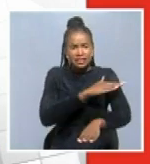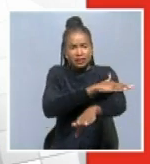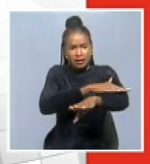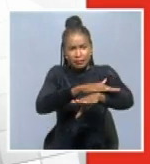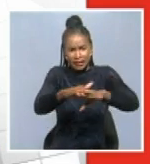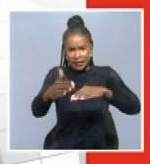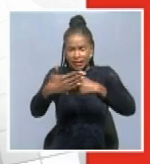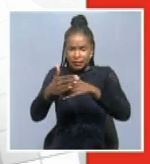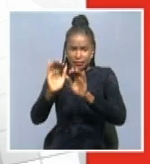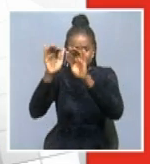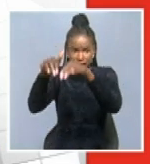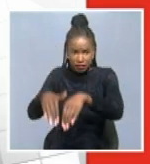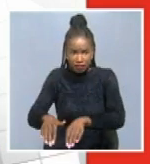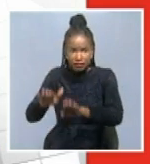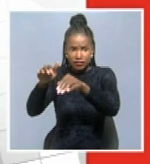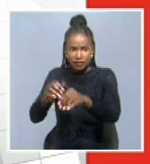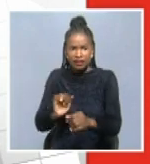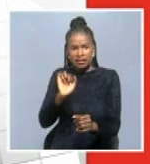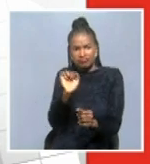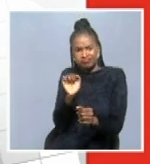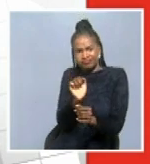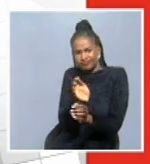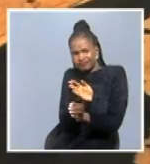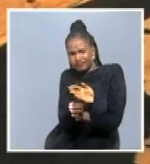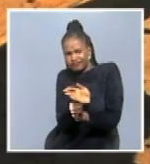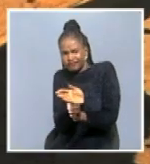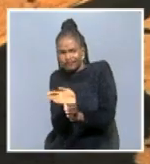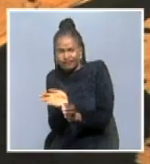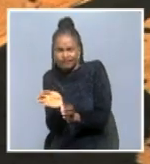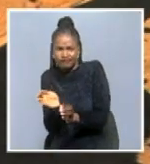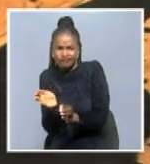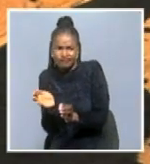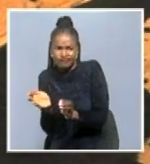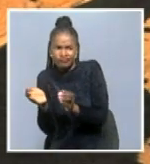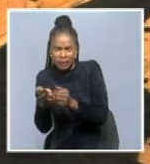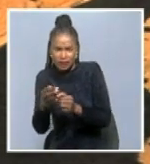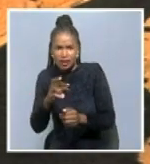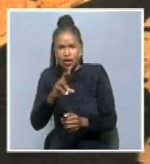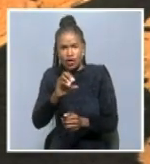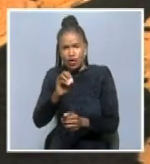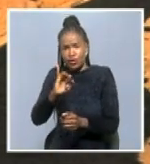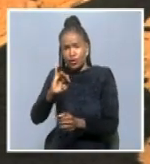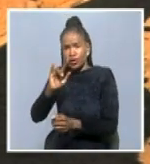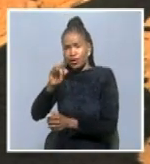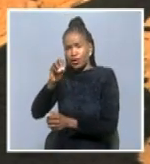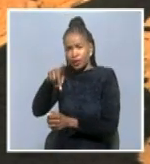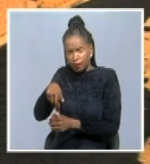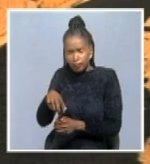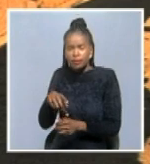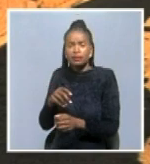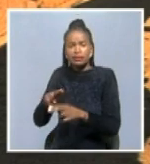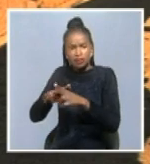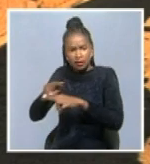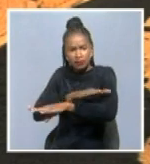which leads to that site of Reiko. And then also, they are